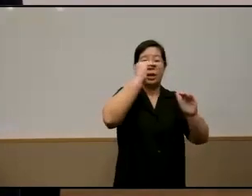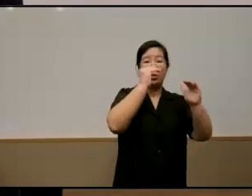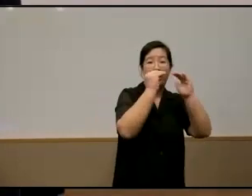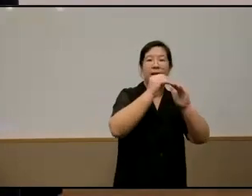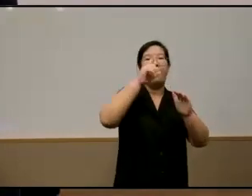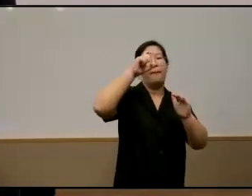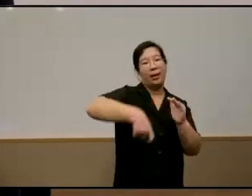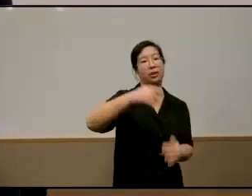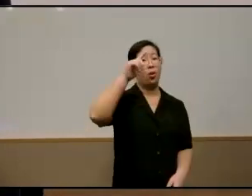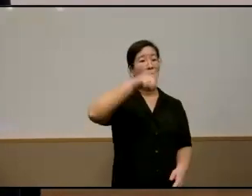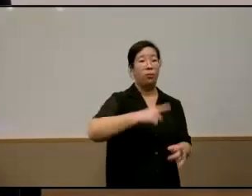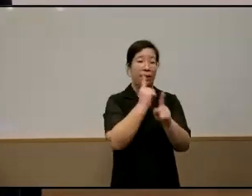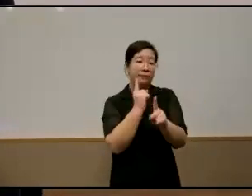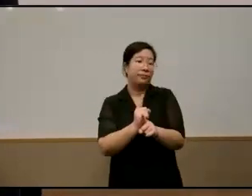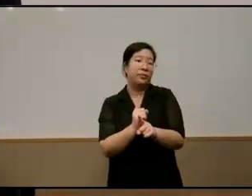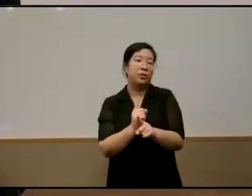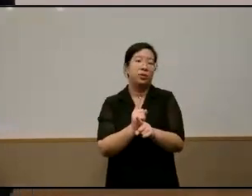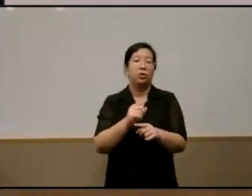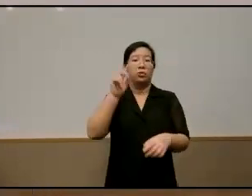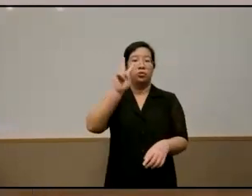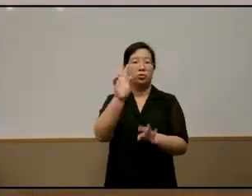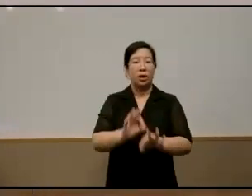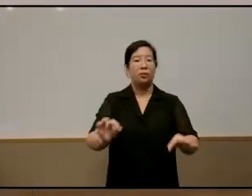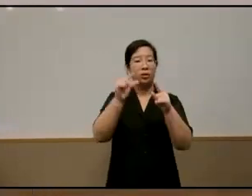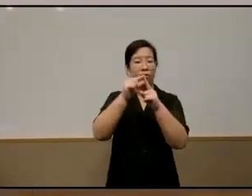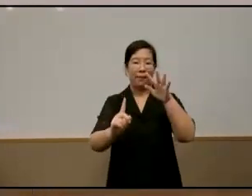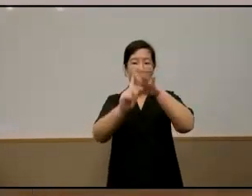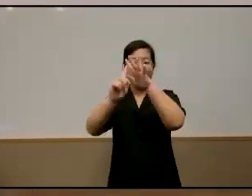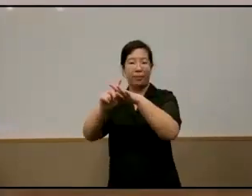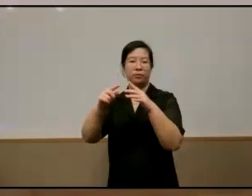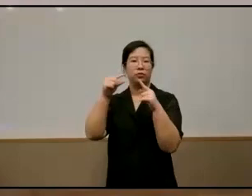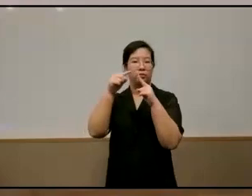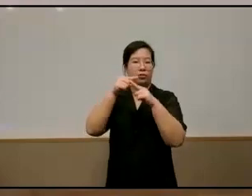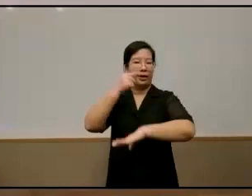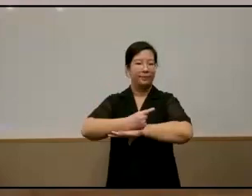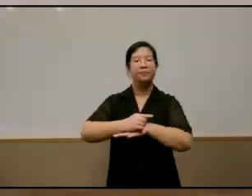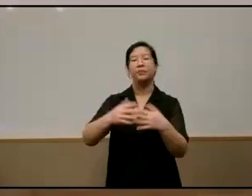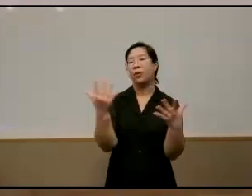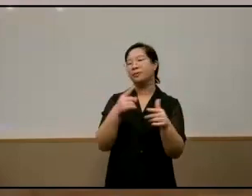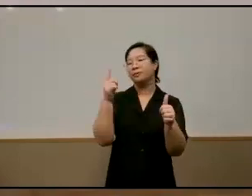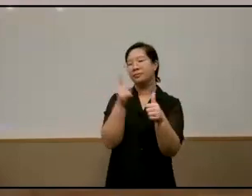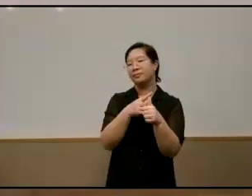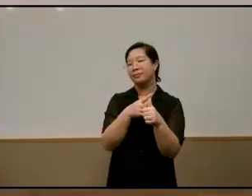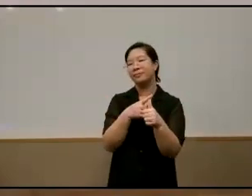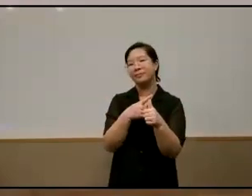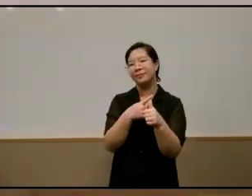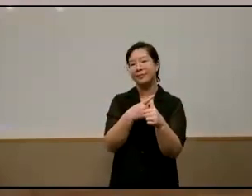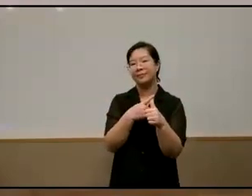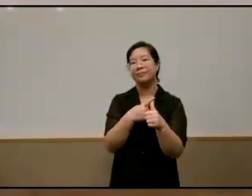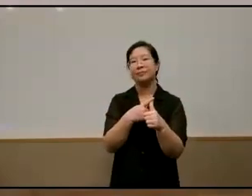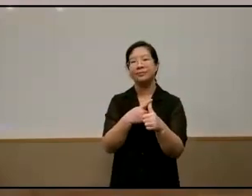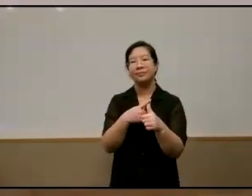two keywords will come up frequently in our conversation today and these are um